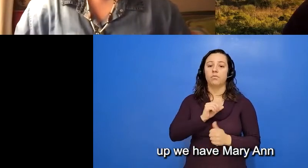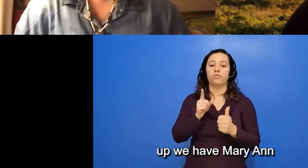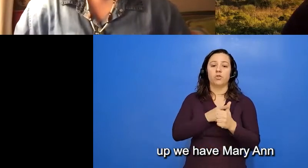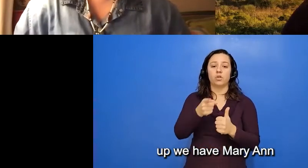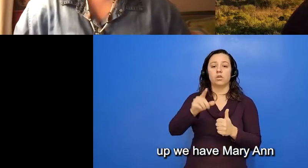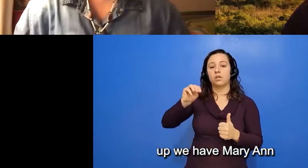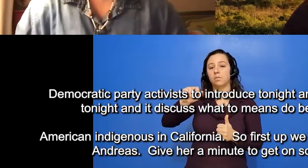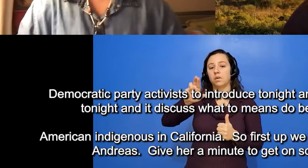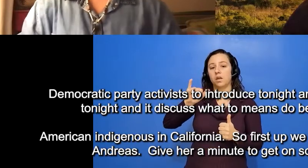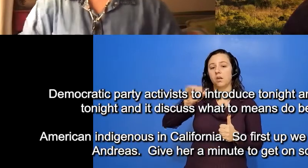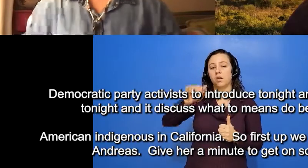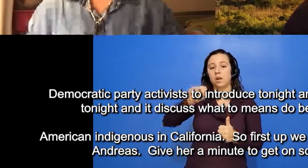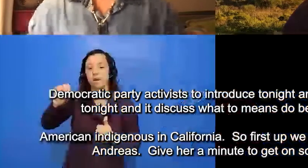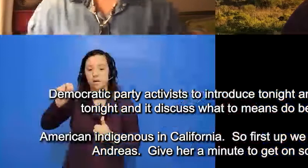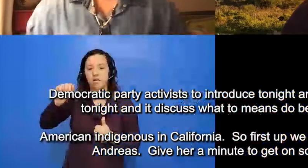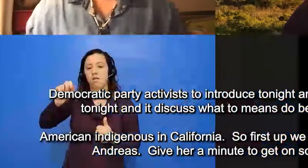Andreas.